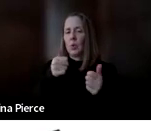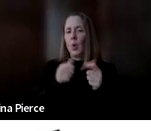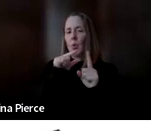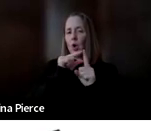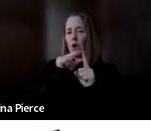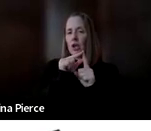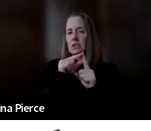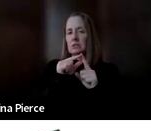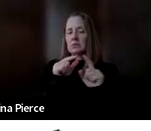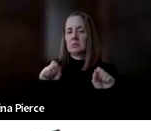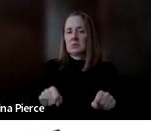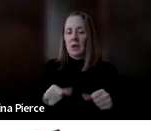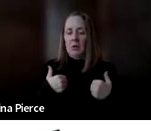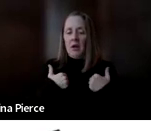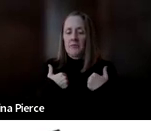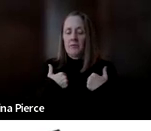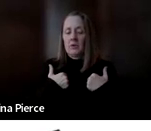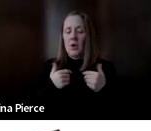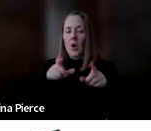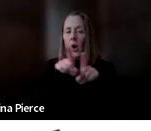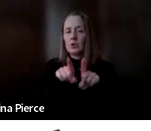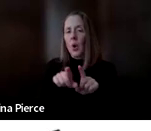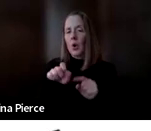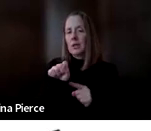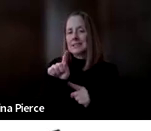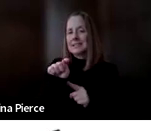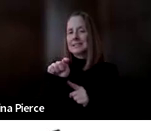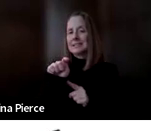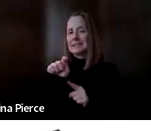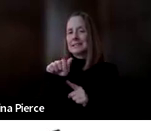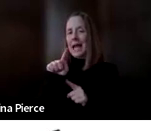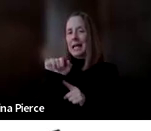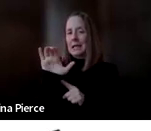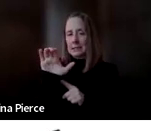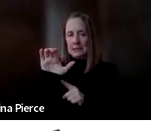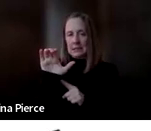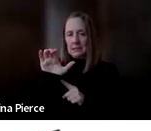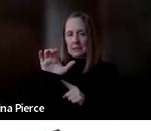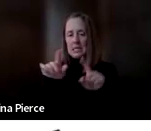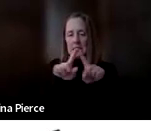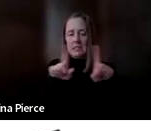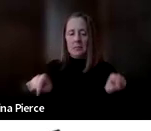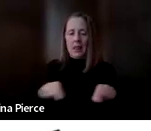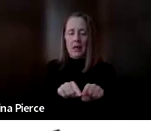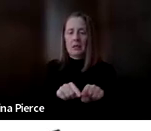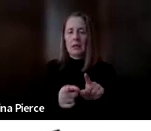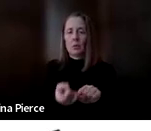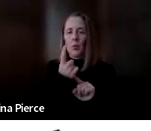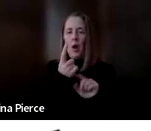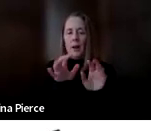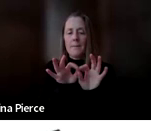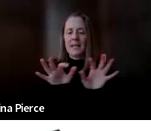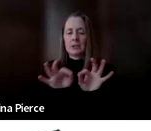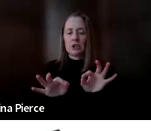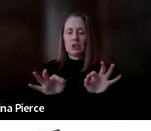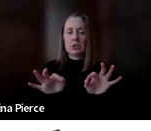can have or oftentimes has a static display. So that might be something like a single message switch. So over on